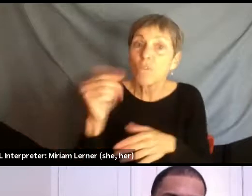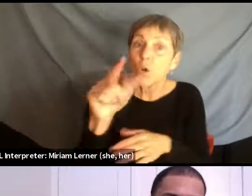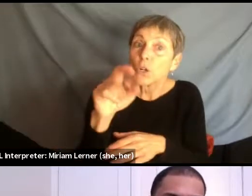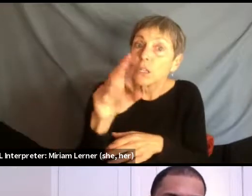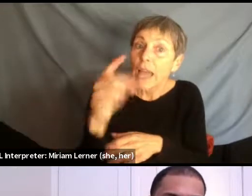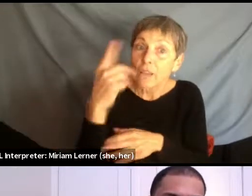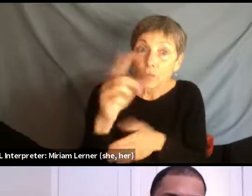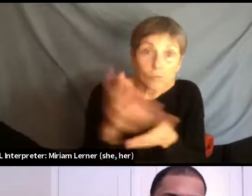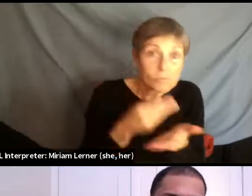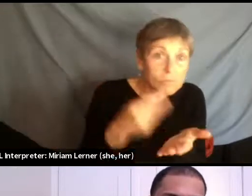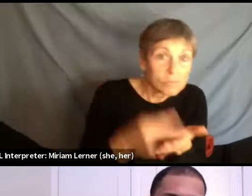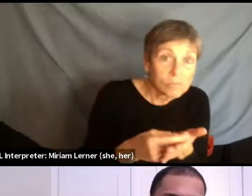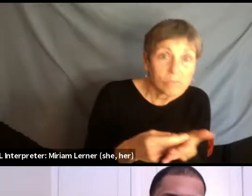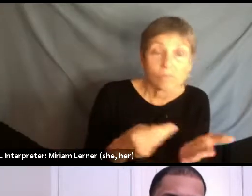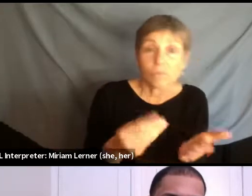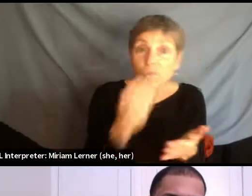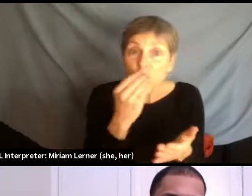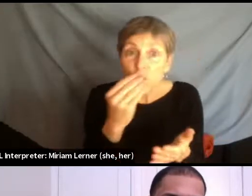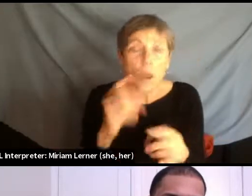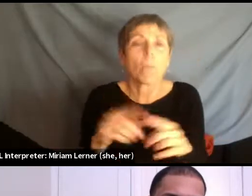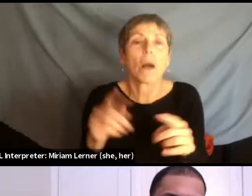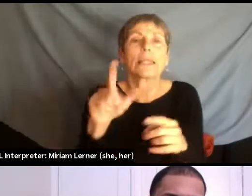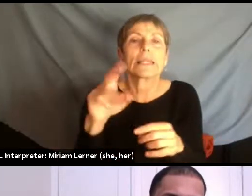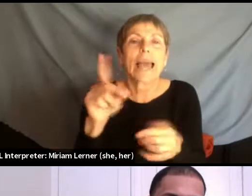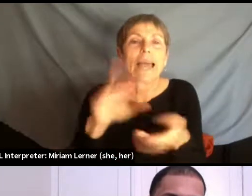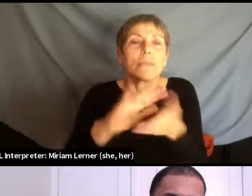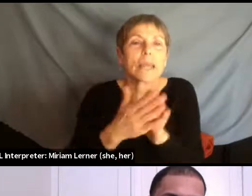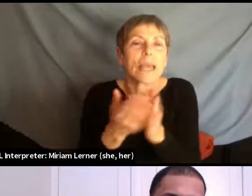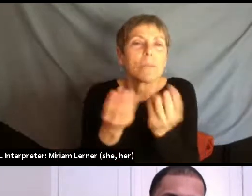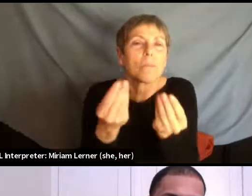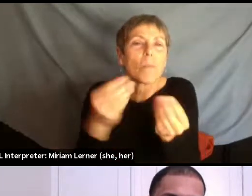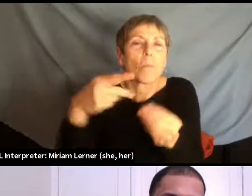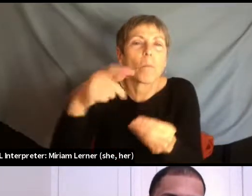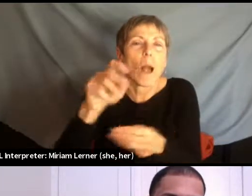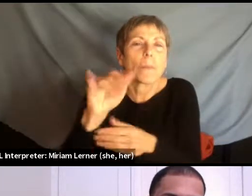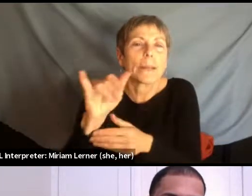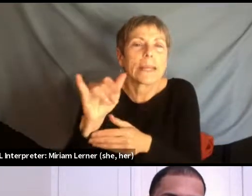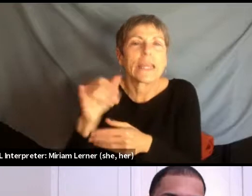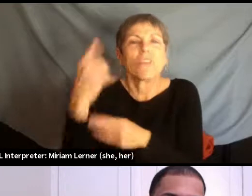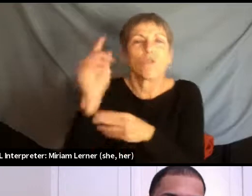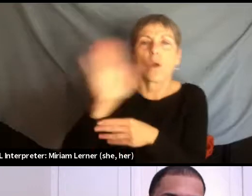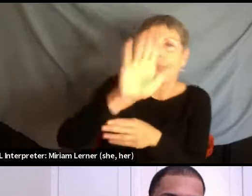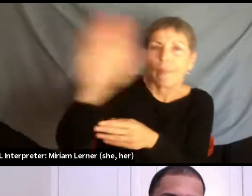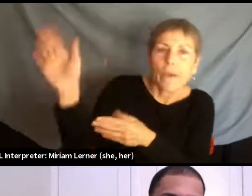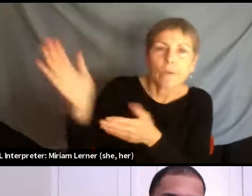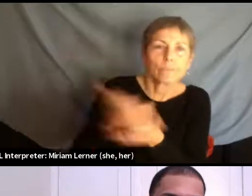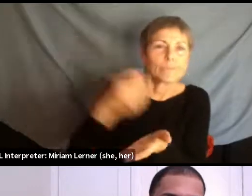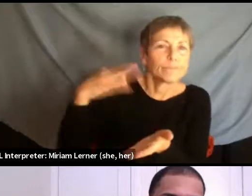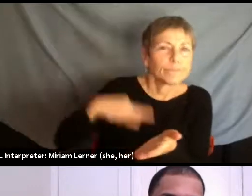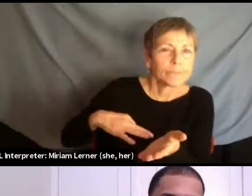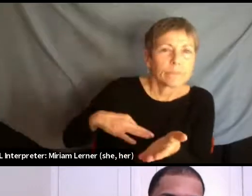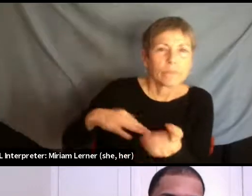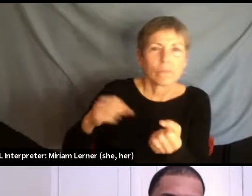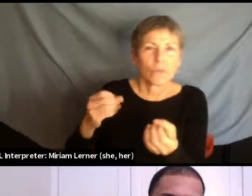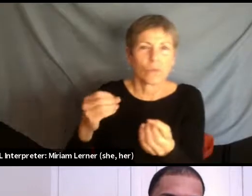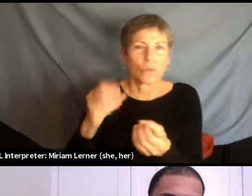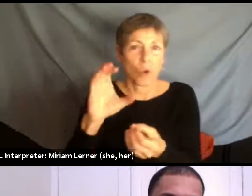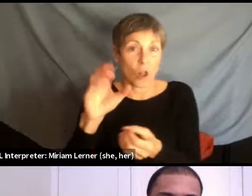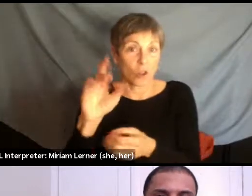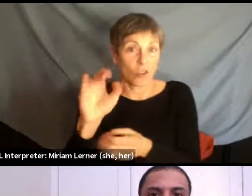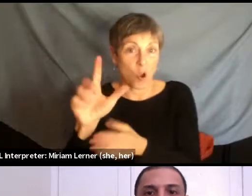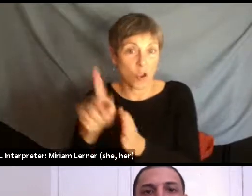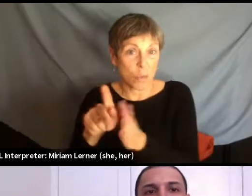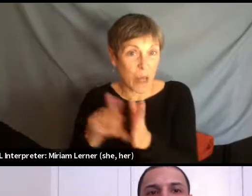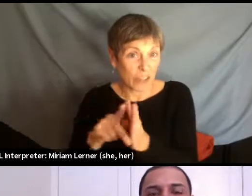capital. And this goes hand in hand with management and control of human mobilities today, that colonial policies, laws and